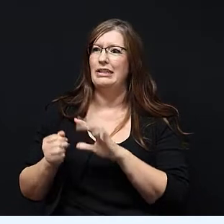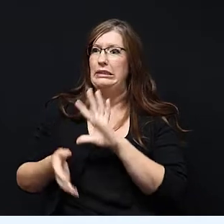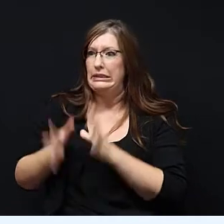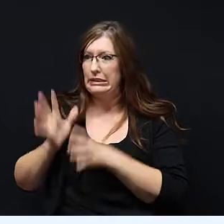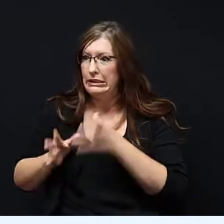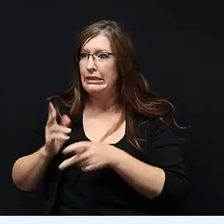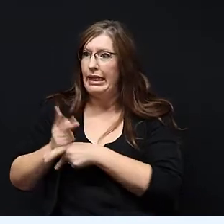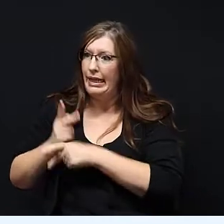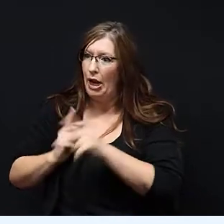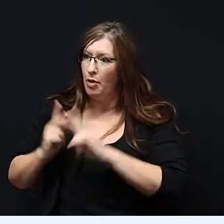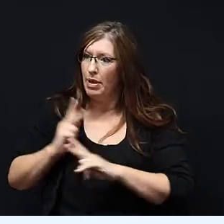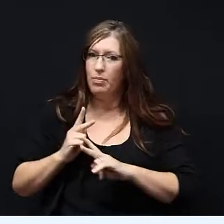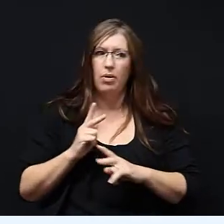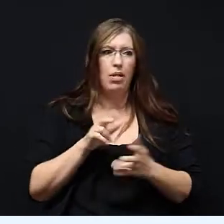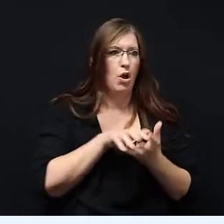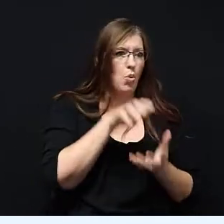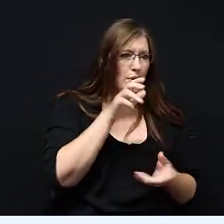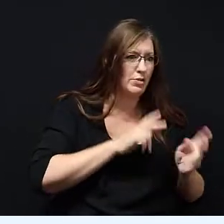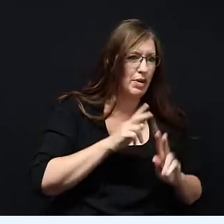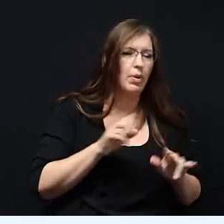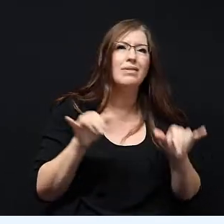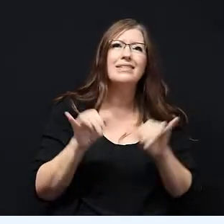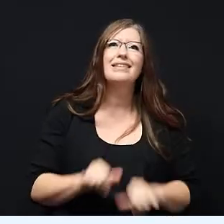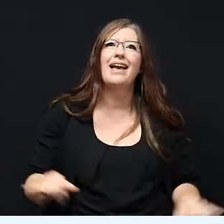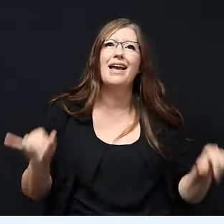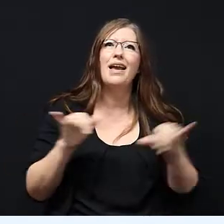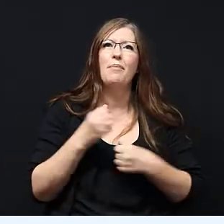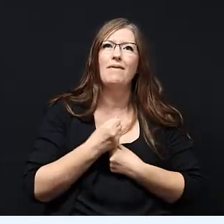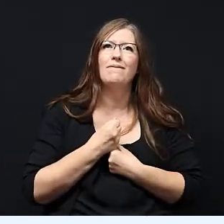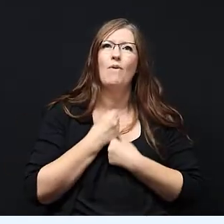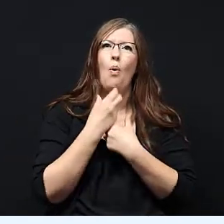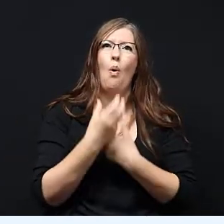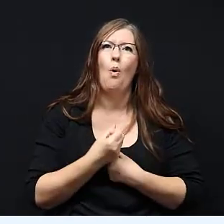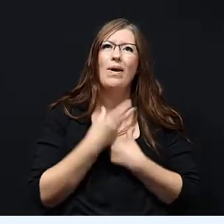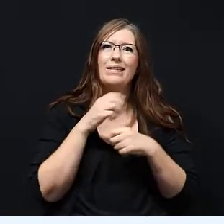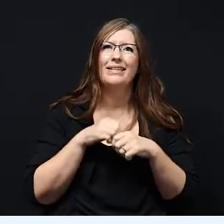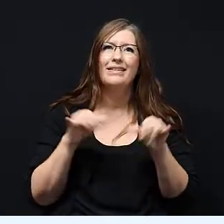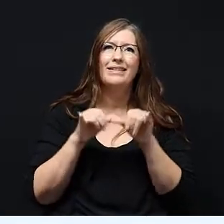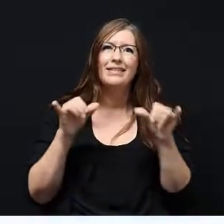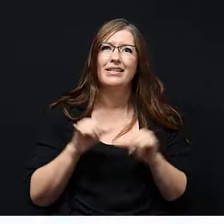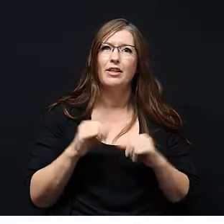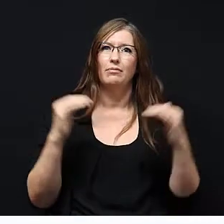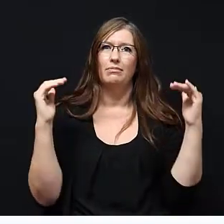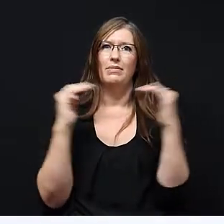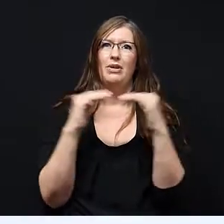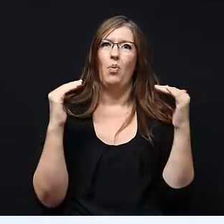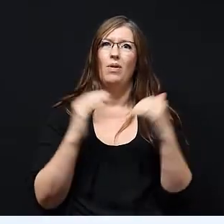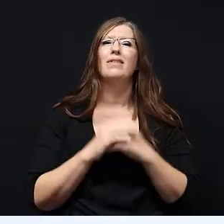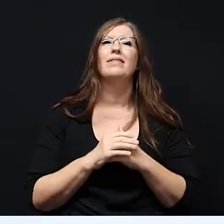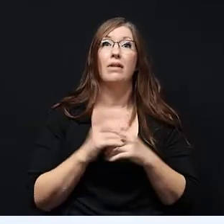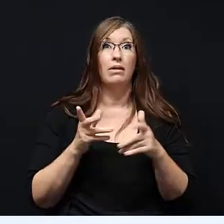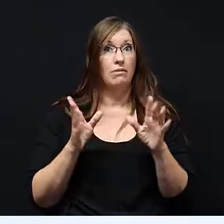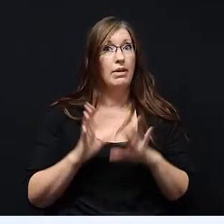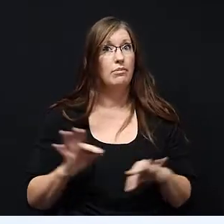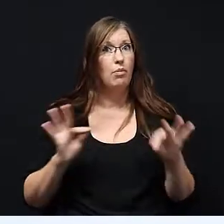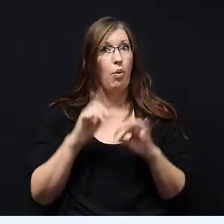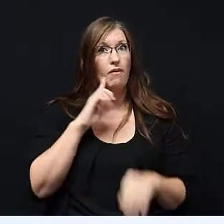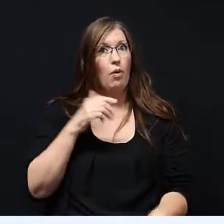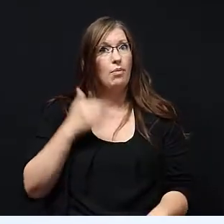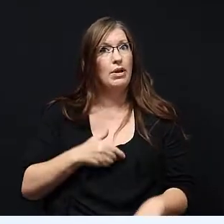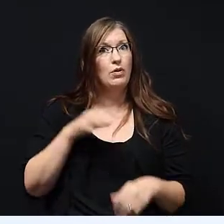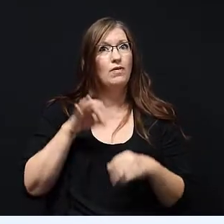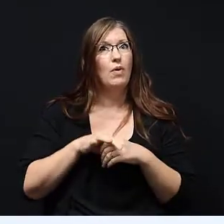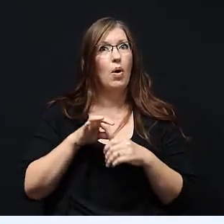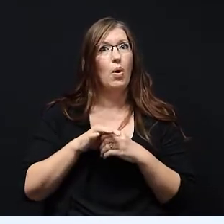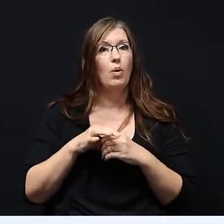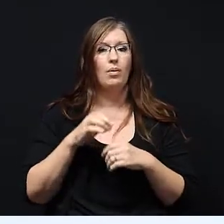have the exact same voice in our system. It's the one time where we meet on the level. It is important to me